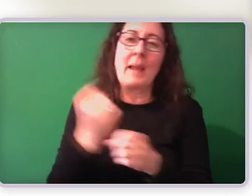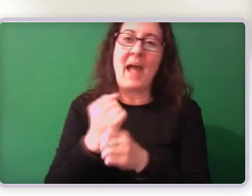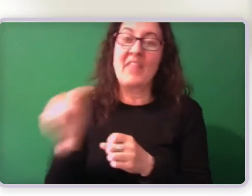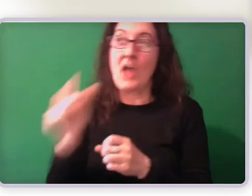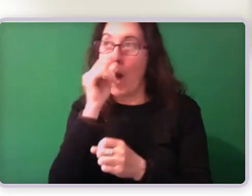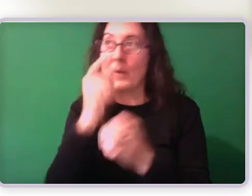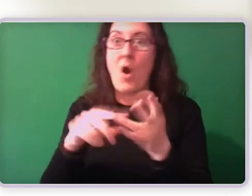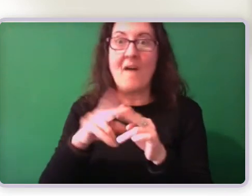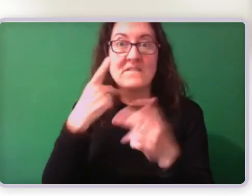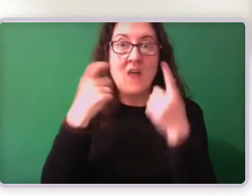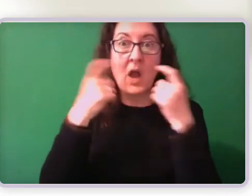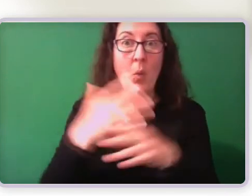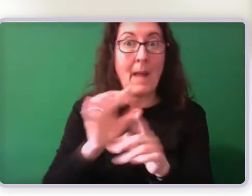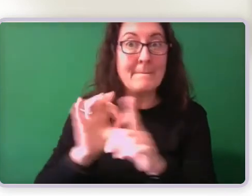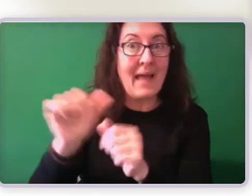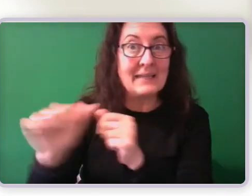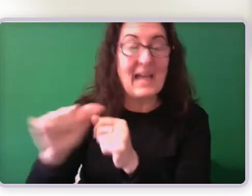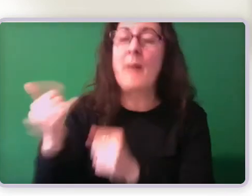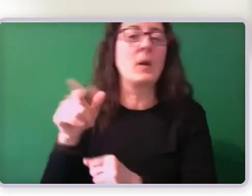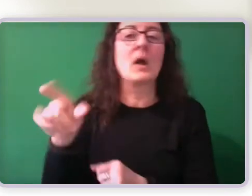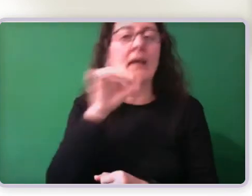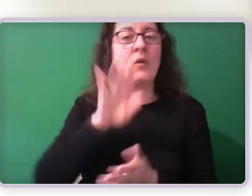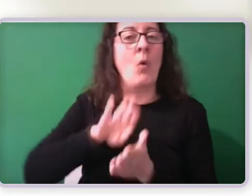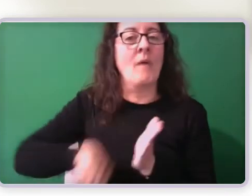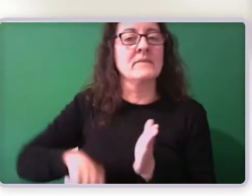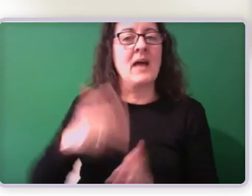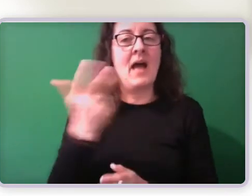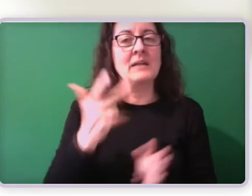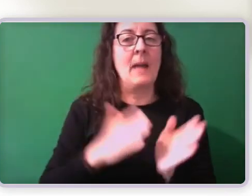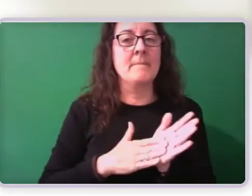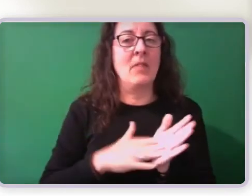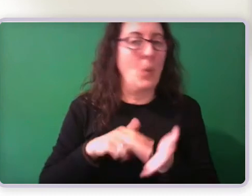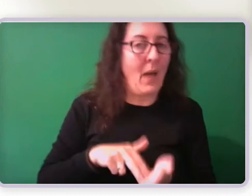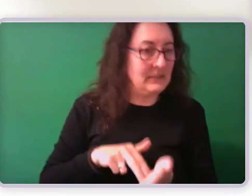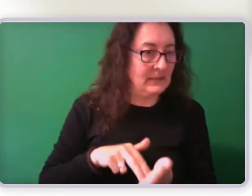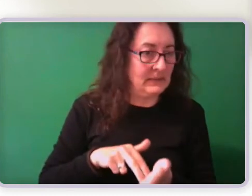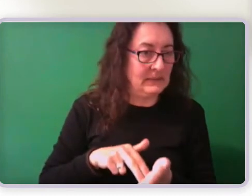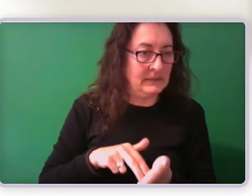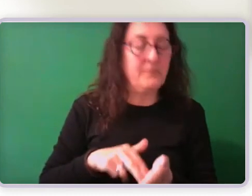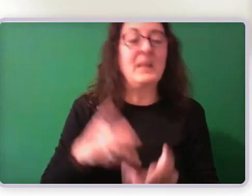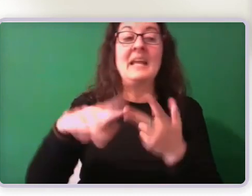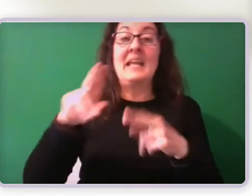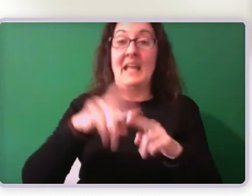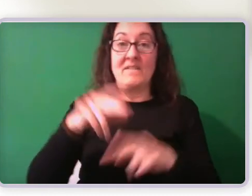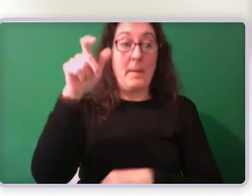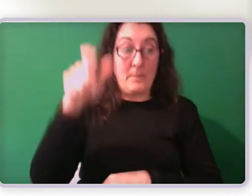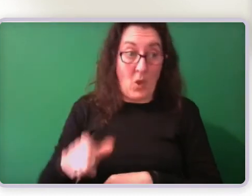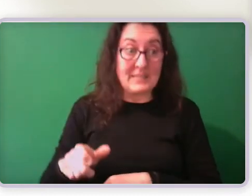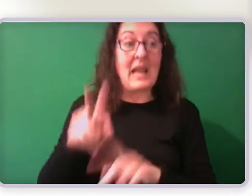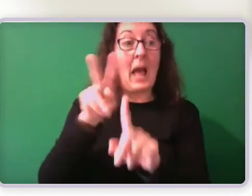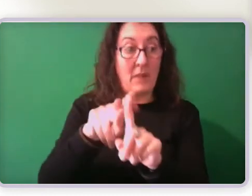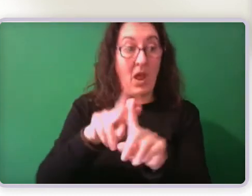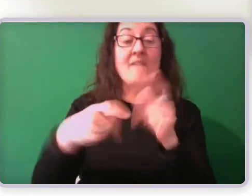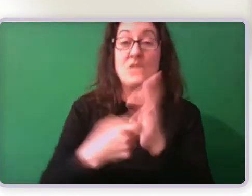again may not have to complete the 18 months. If a person is applying for the disability support pension,